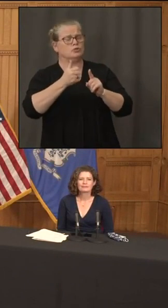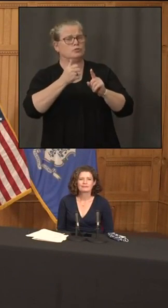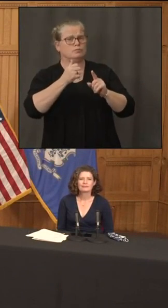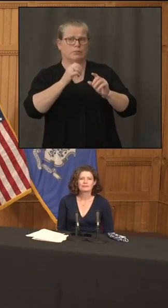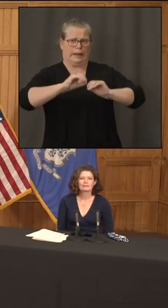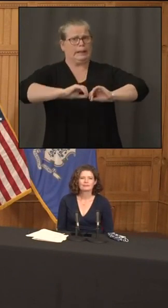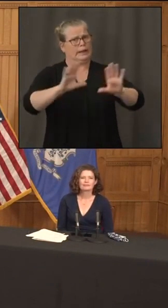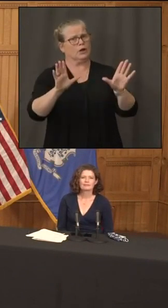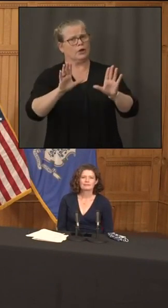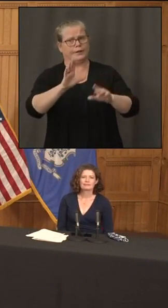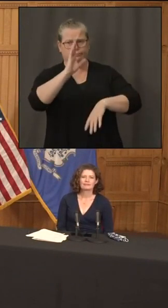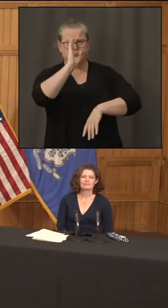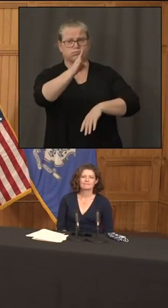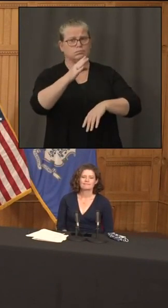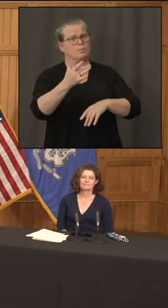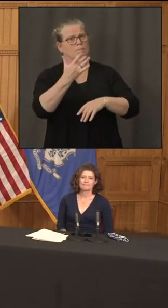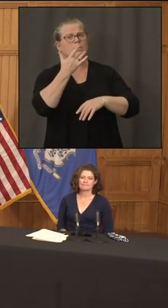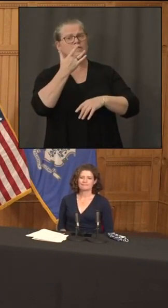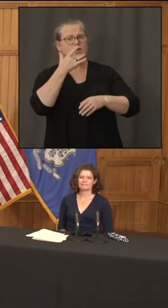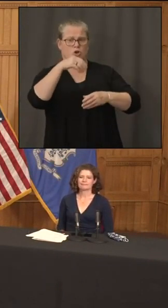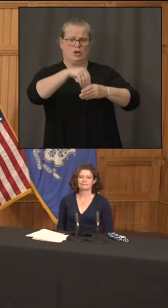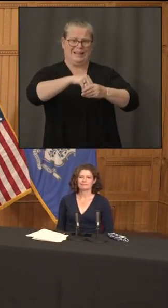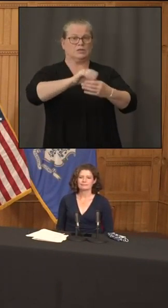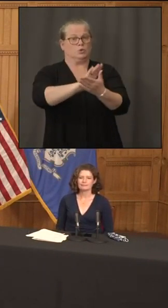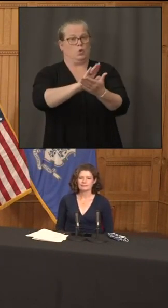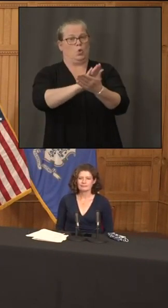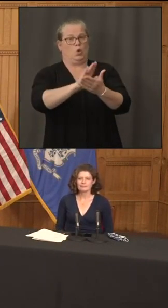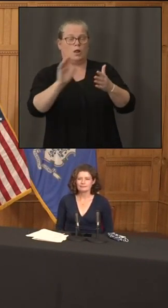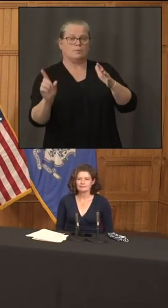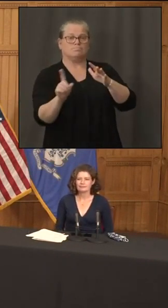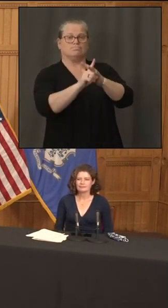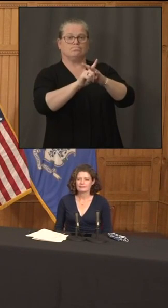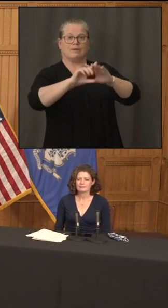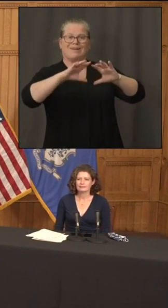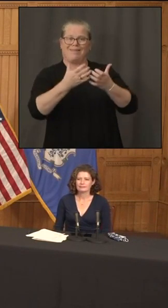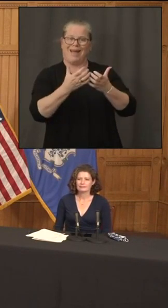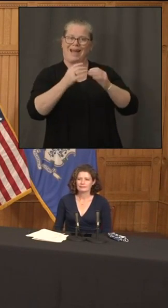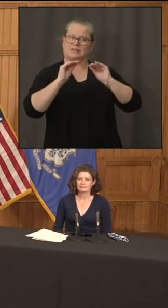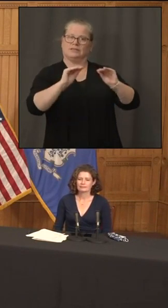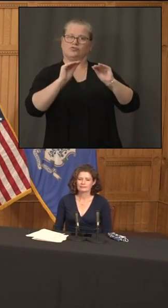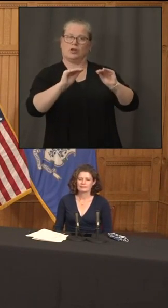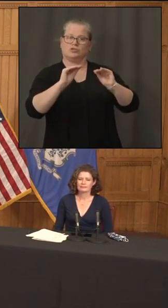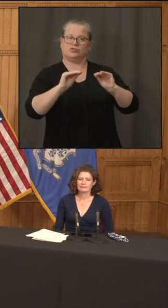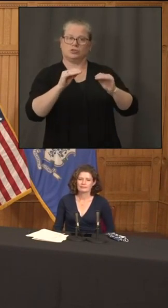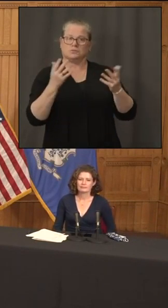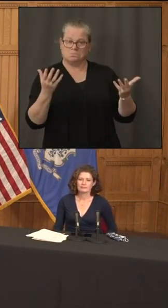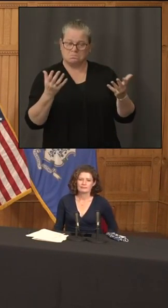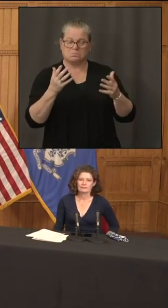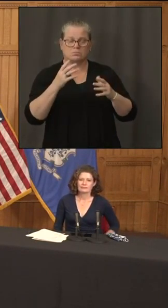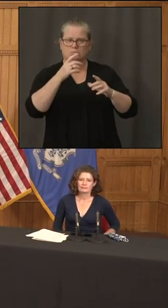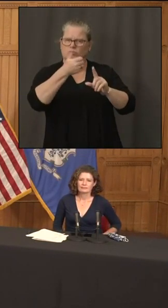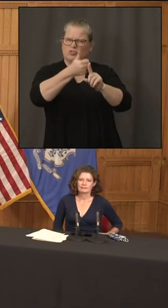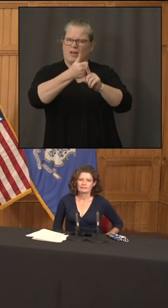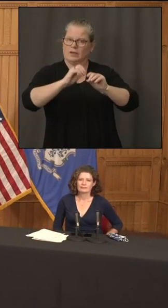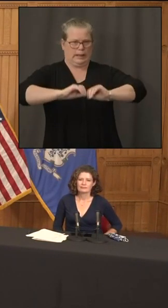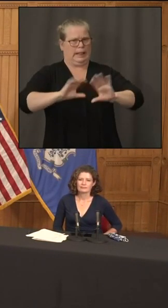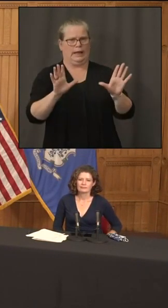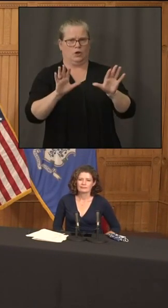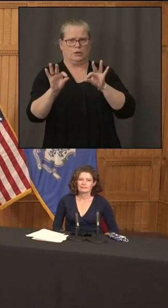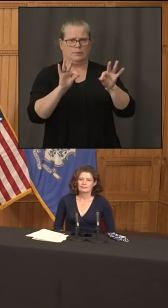variety of reasons that you've made quite clear but what what assistance can the state offer